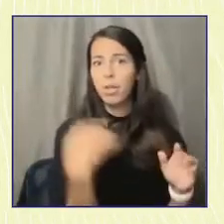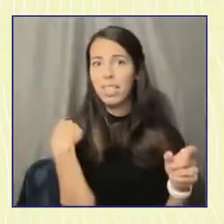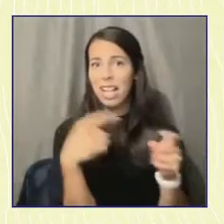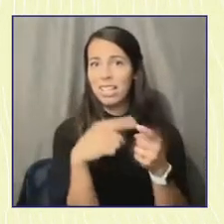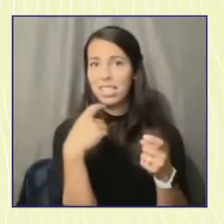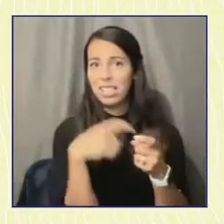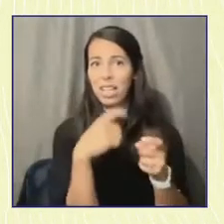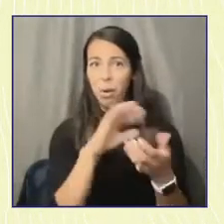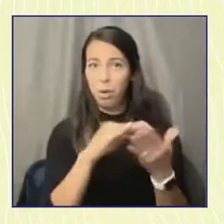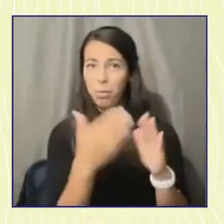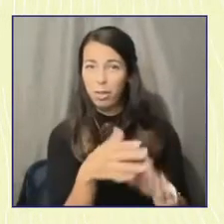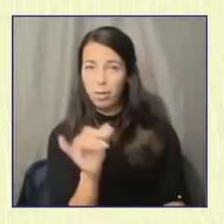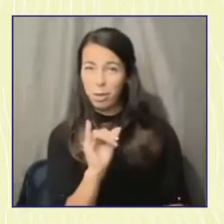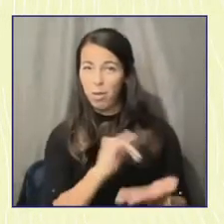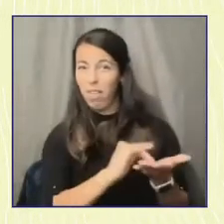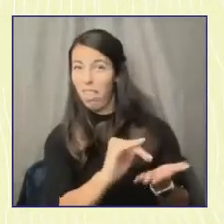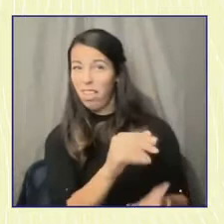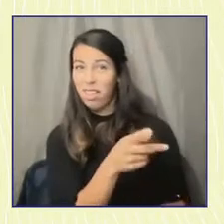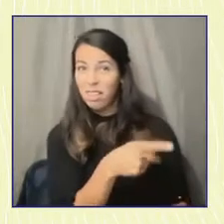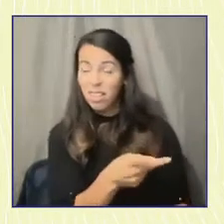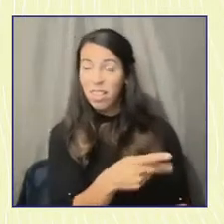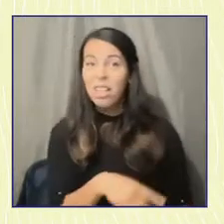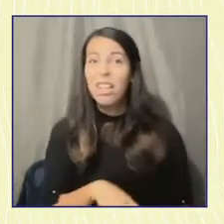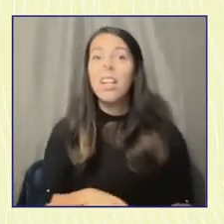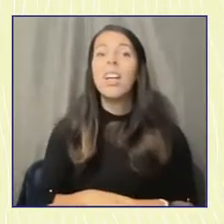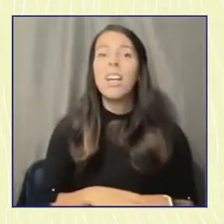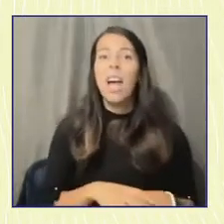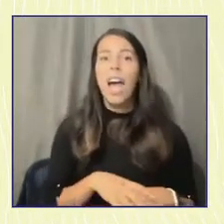extremely hostile with examples like SB1.